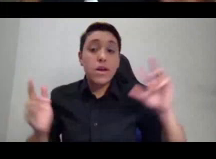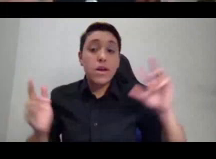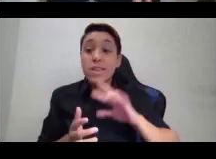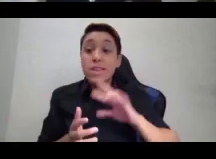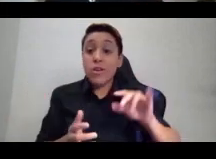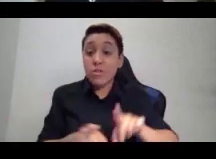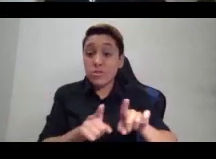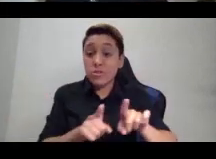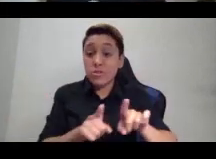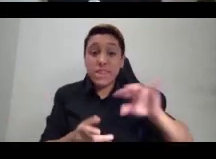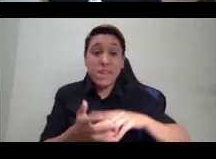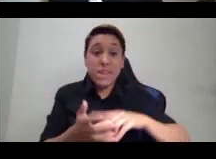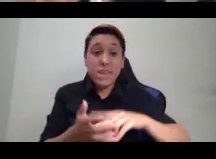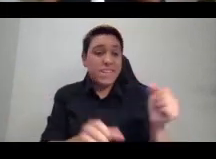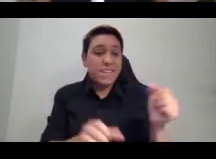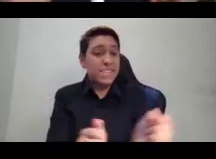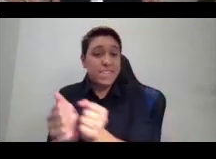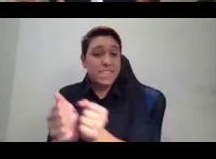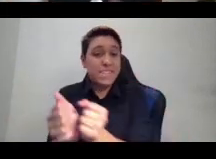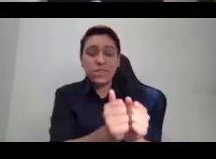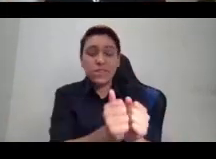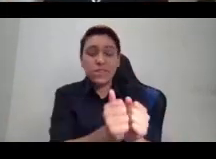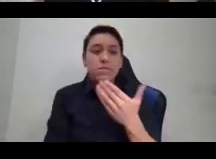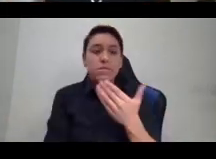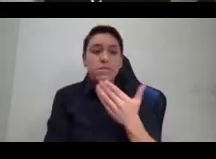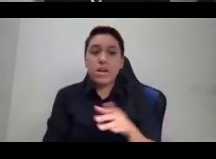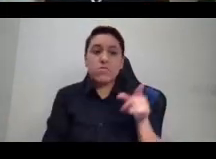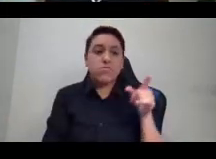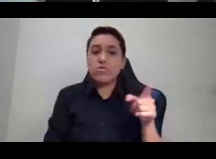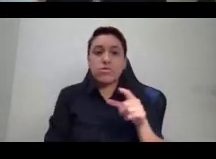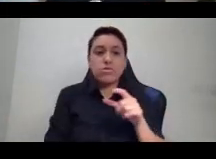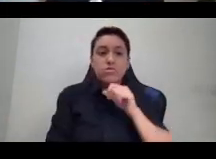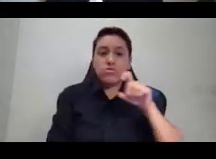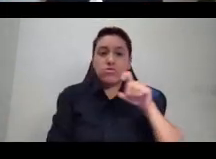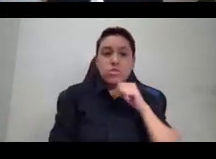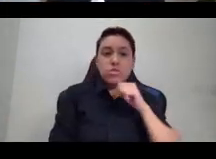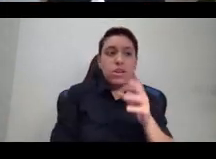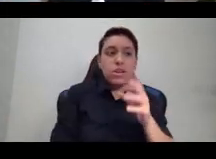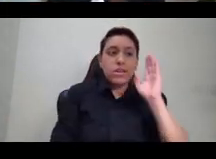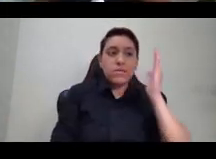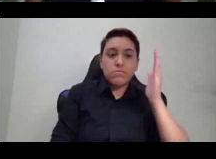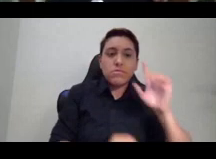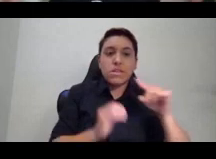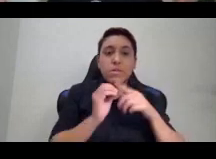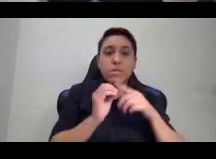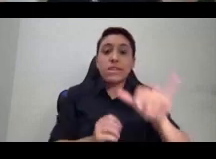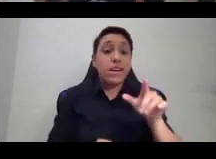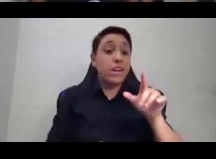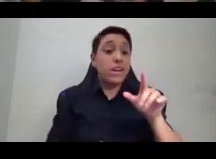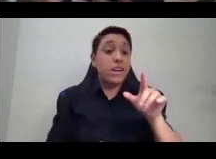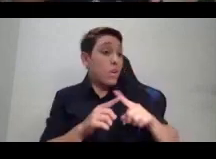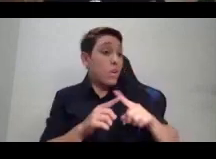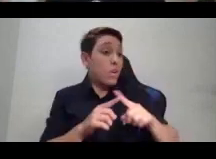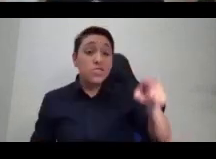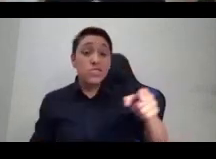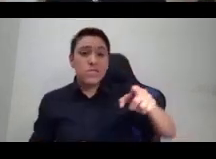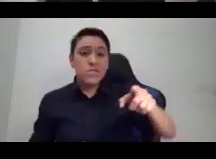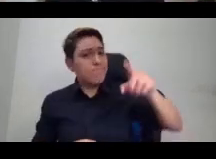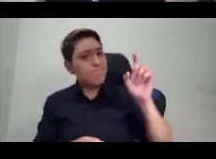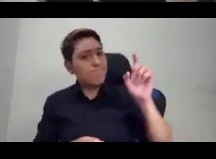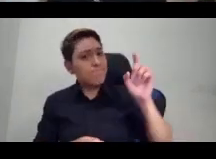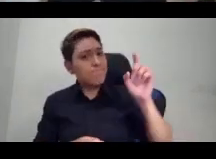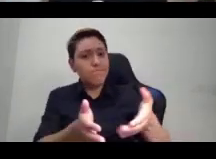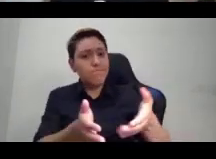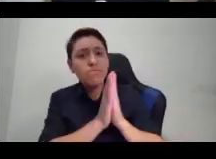slavery wasn't that bad either and that she shouldn't be speaking about it, right? And when she demanded to know why this